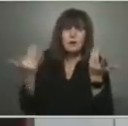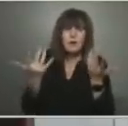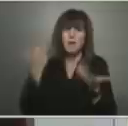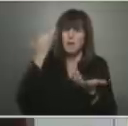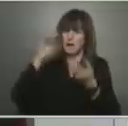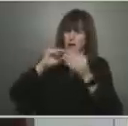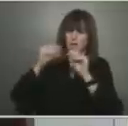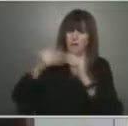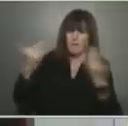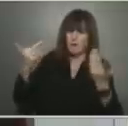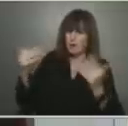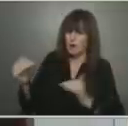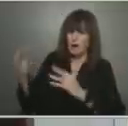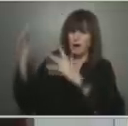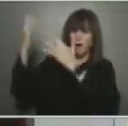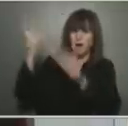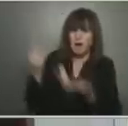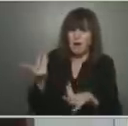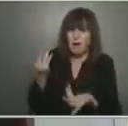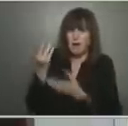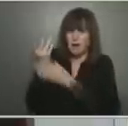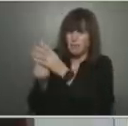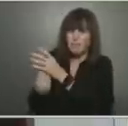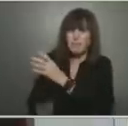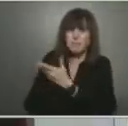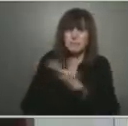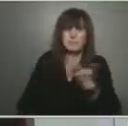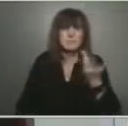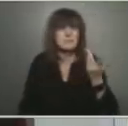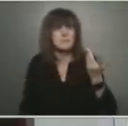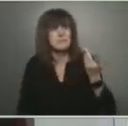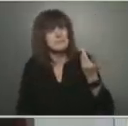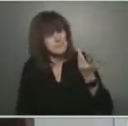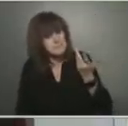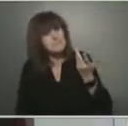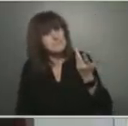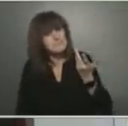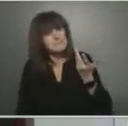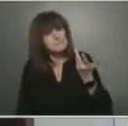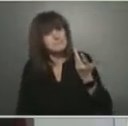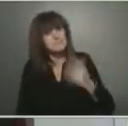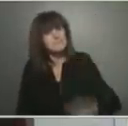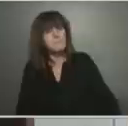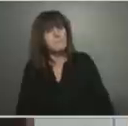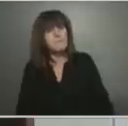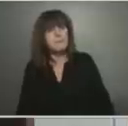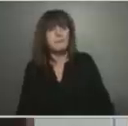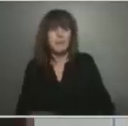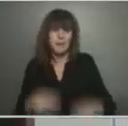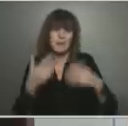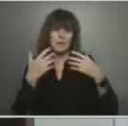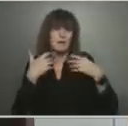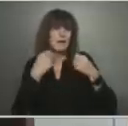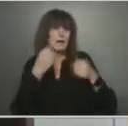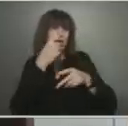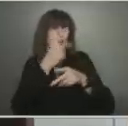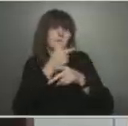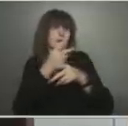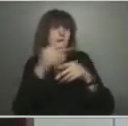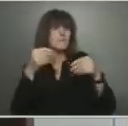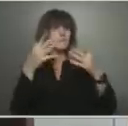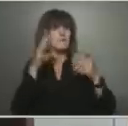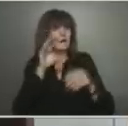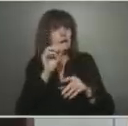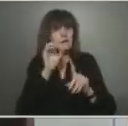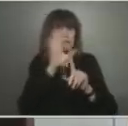So, what we've done is I've sent a memo out to all healthcare providers across Ontario that fill out death